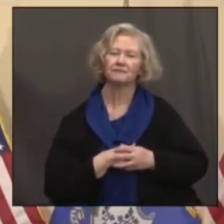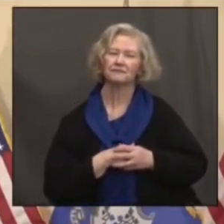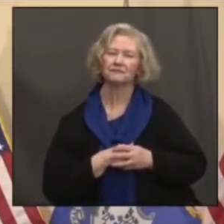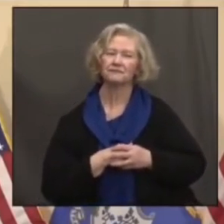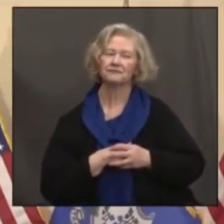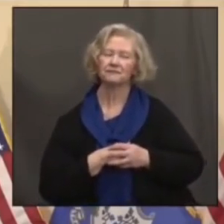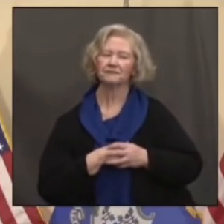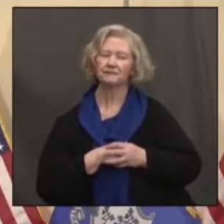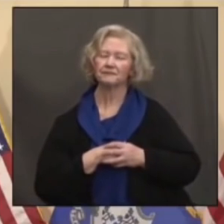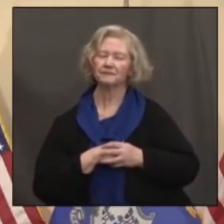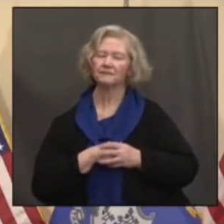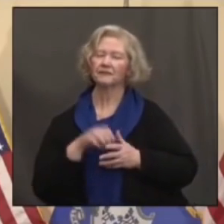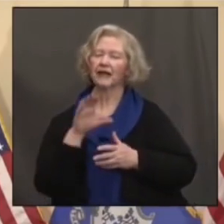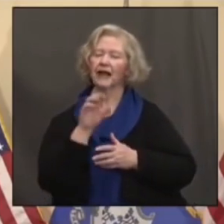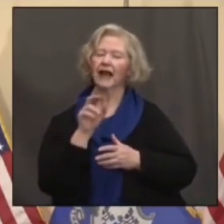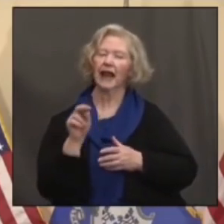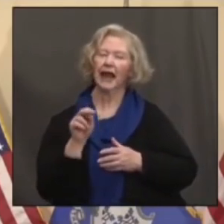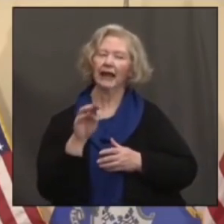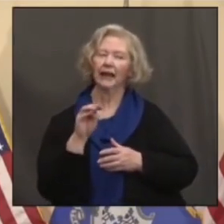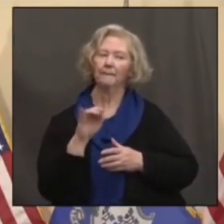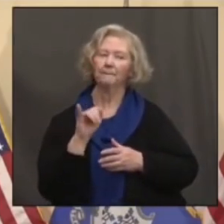The Connecticut Mirror.